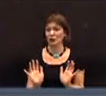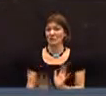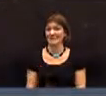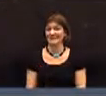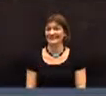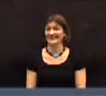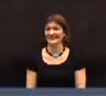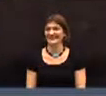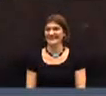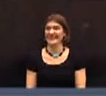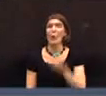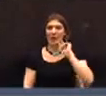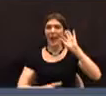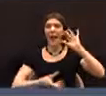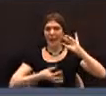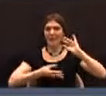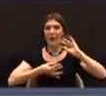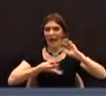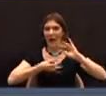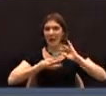We will have those up.